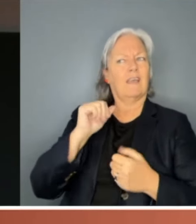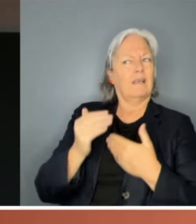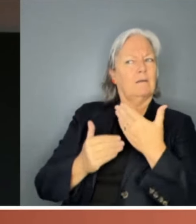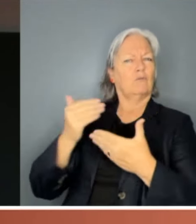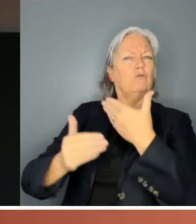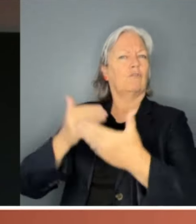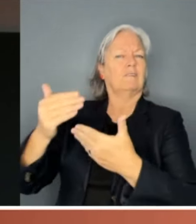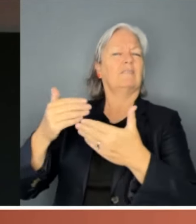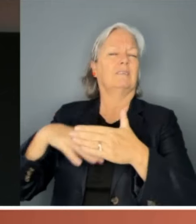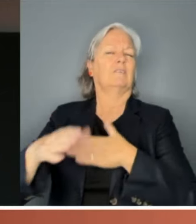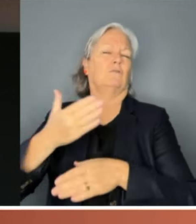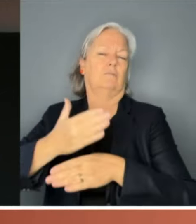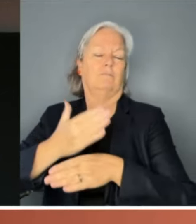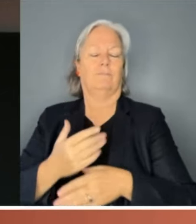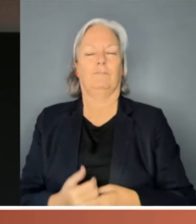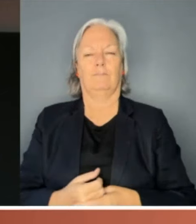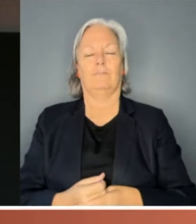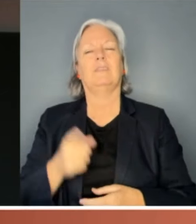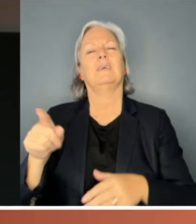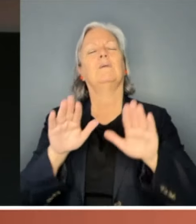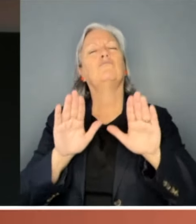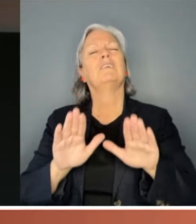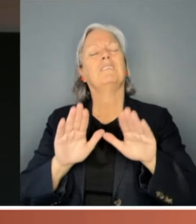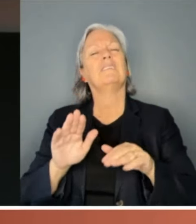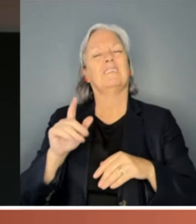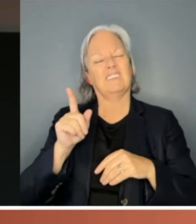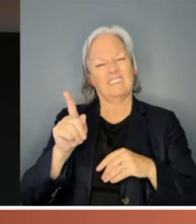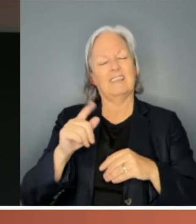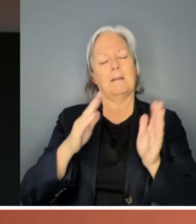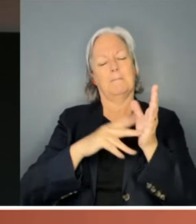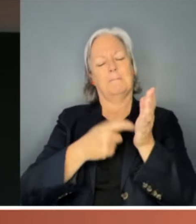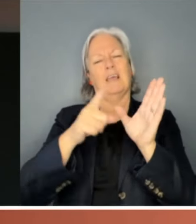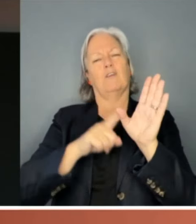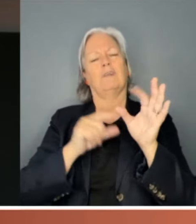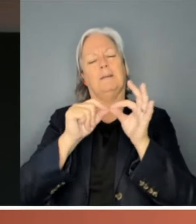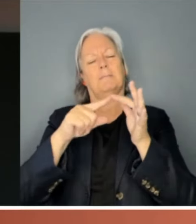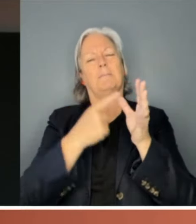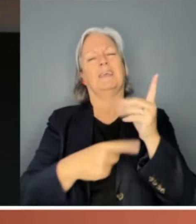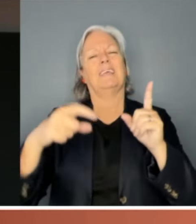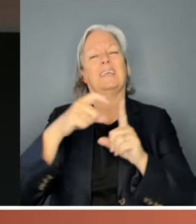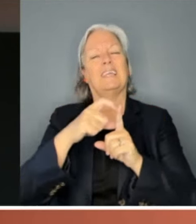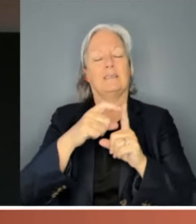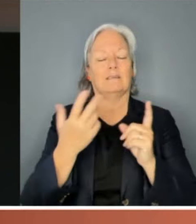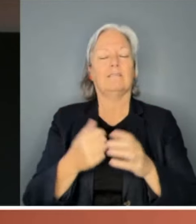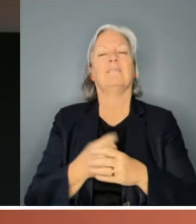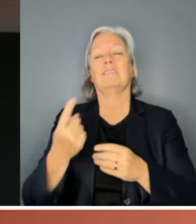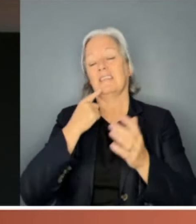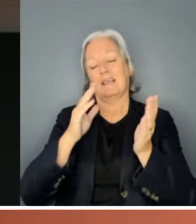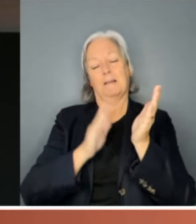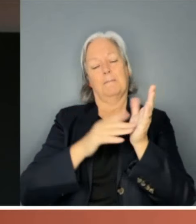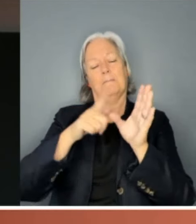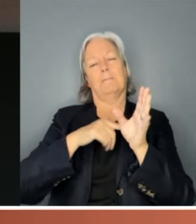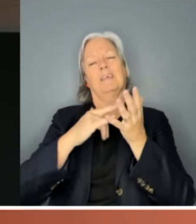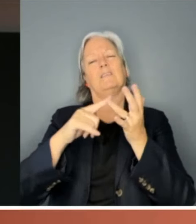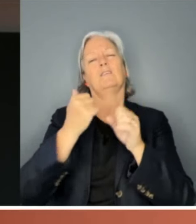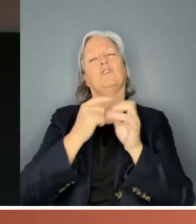According to the great British classicist Professor Mary Beard, misogyny has been hard-wired into culture from